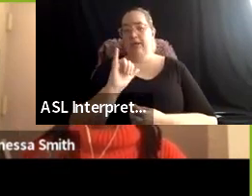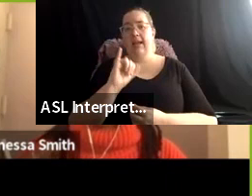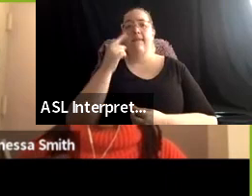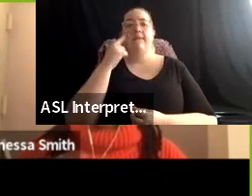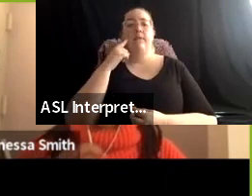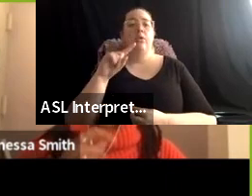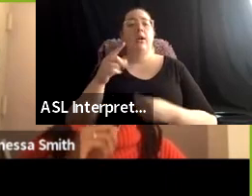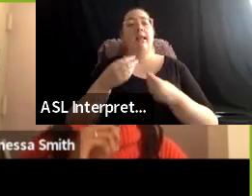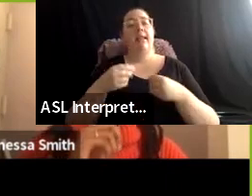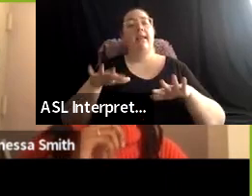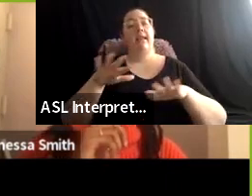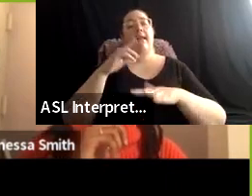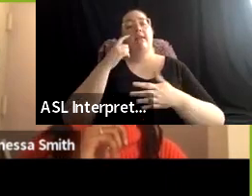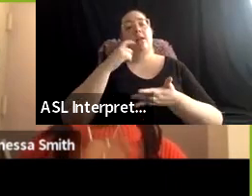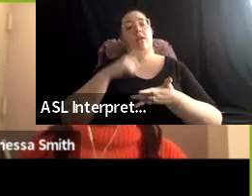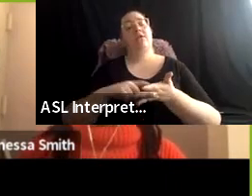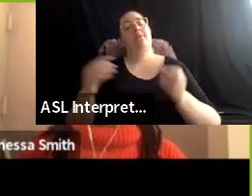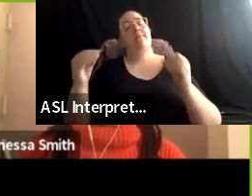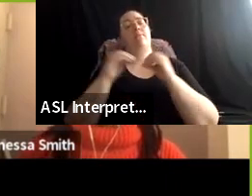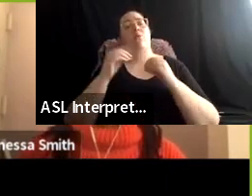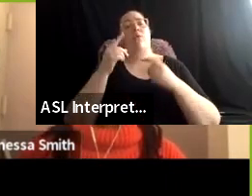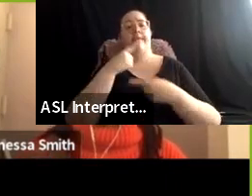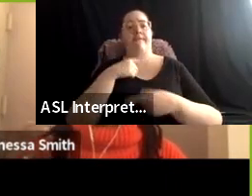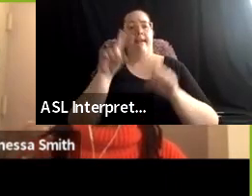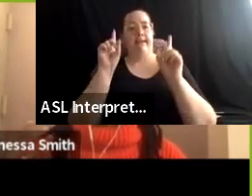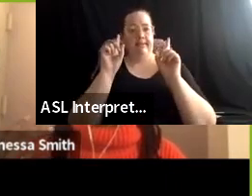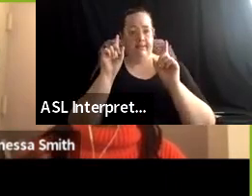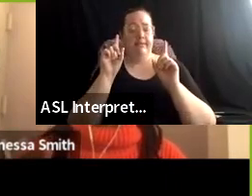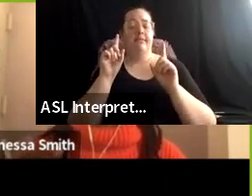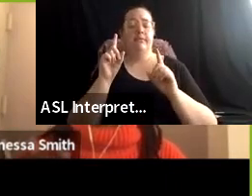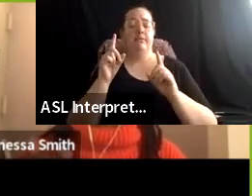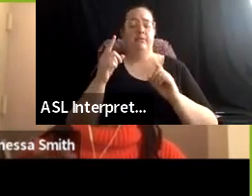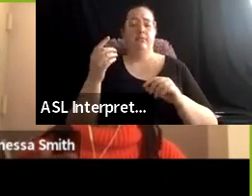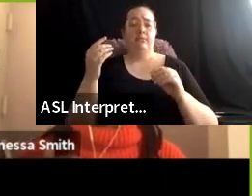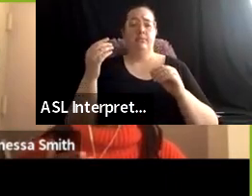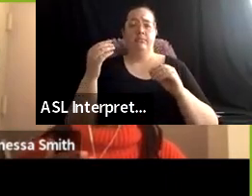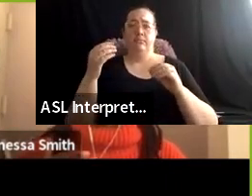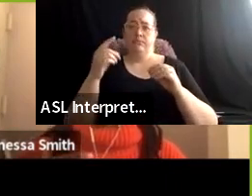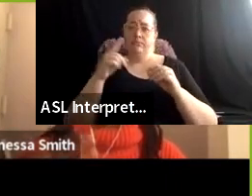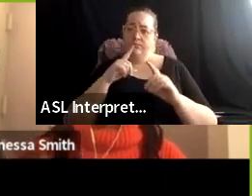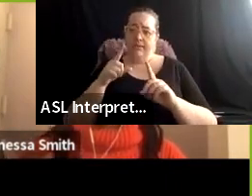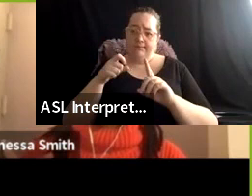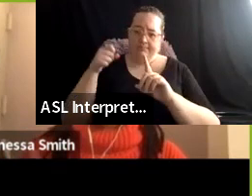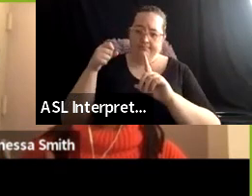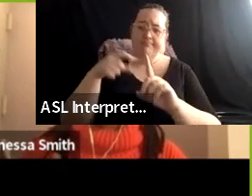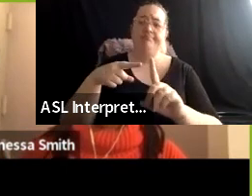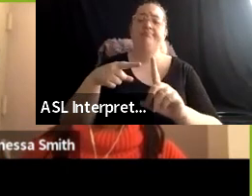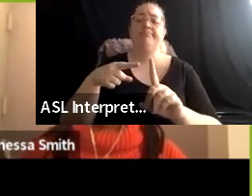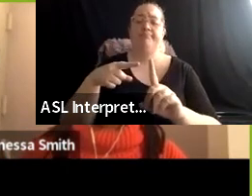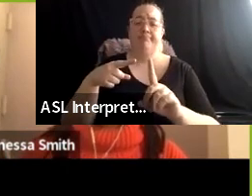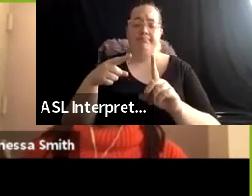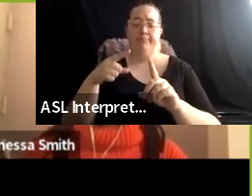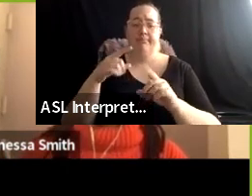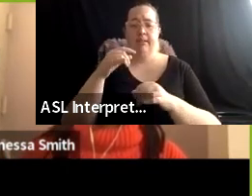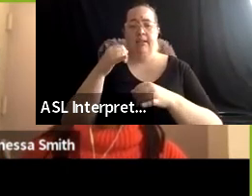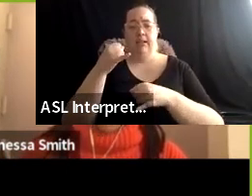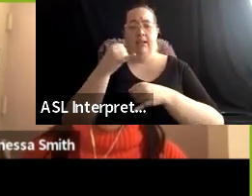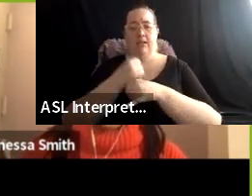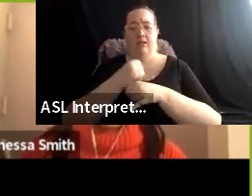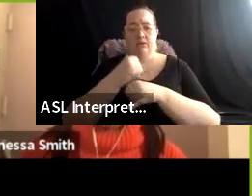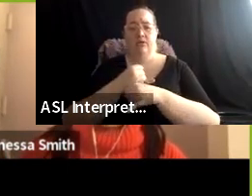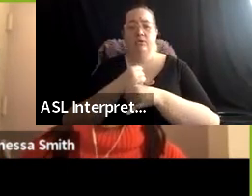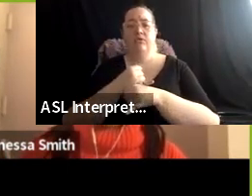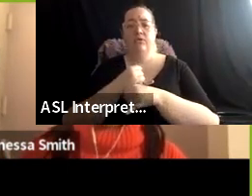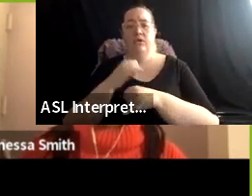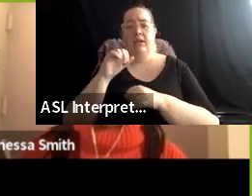acknowledgements to be more effective, um, for them to provoke and promote, uh, institutional accountability, um,